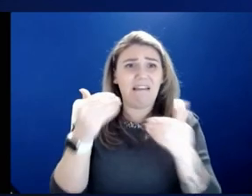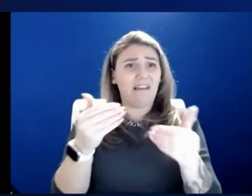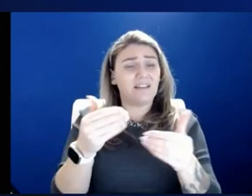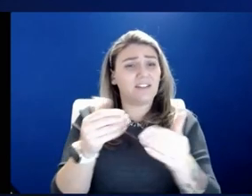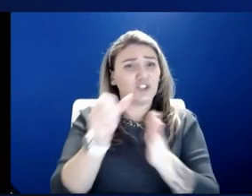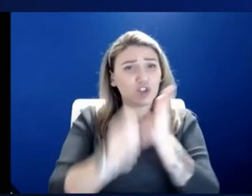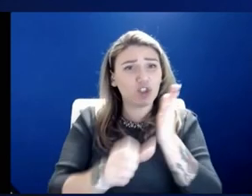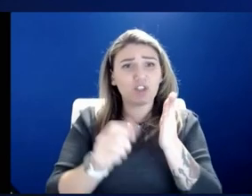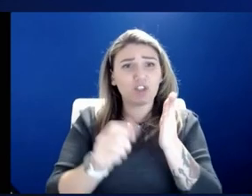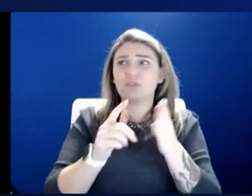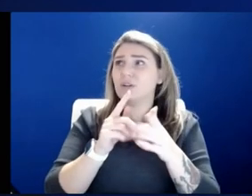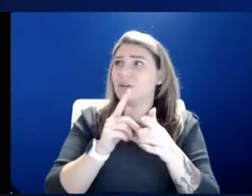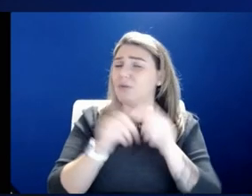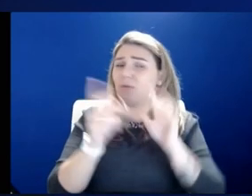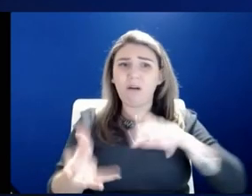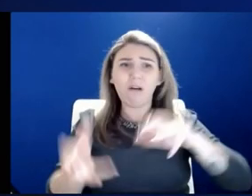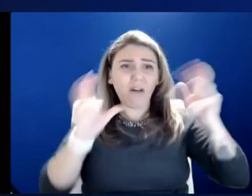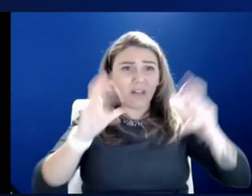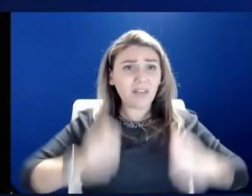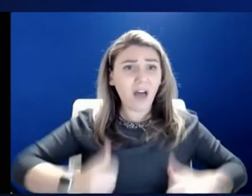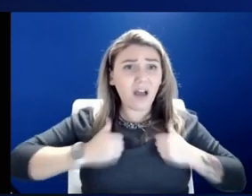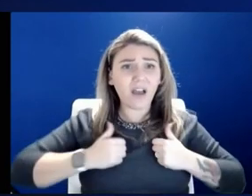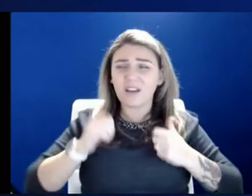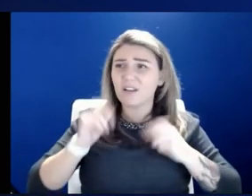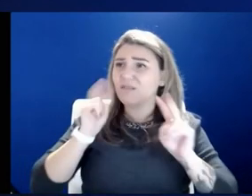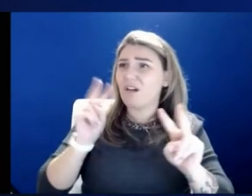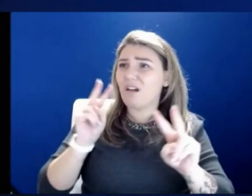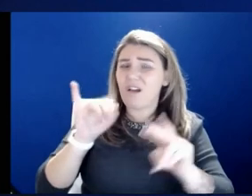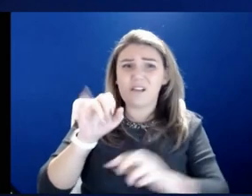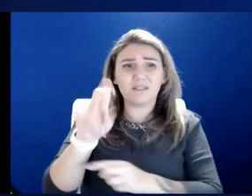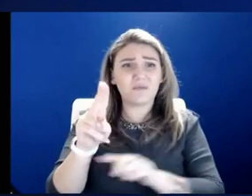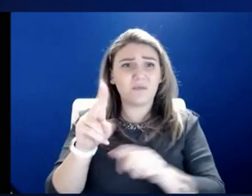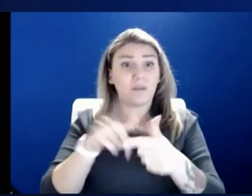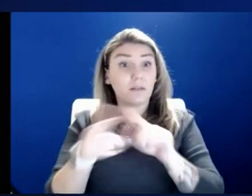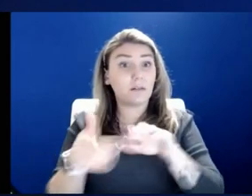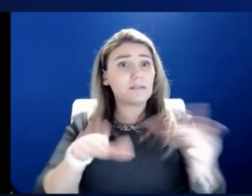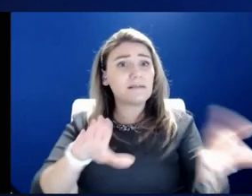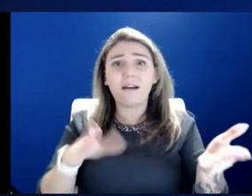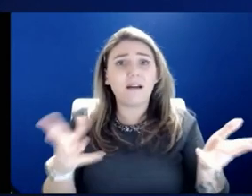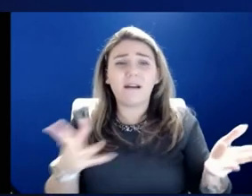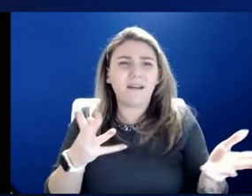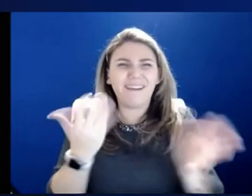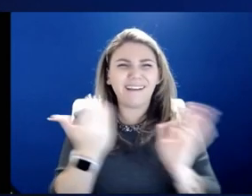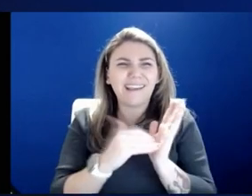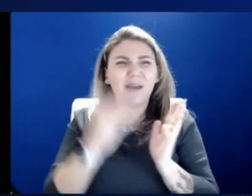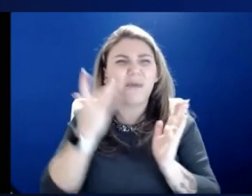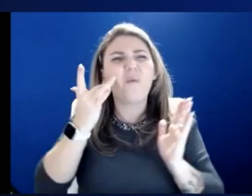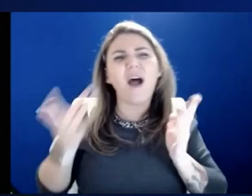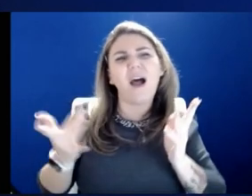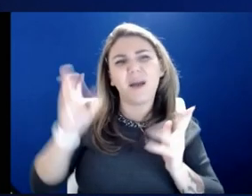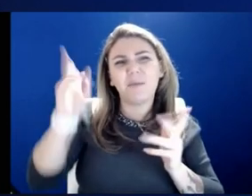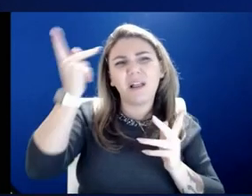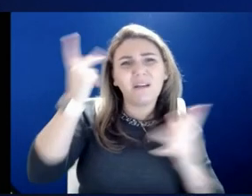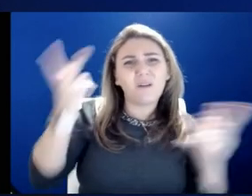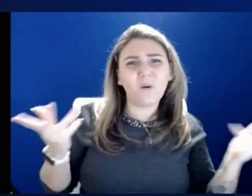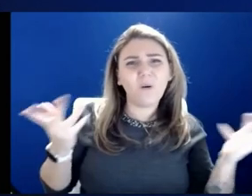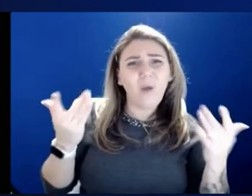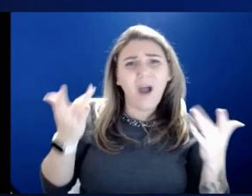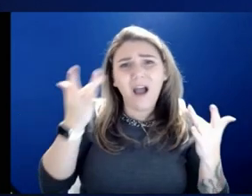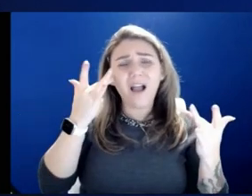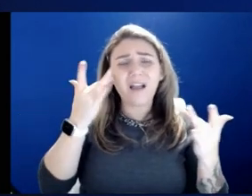lives and watching them come in the ICU and die. we say, okay, so what? Tell me again why we're making this so political because it really doesn't work.